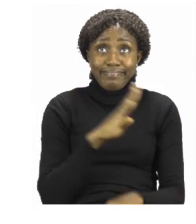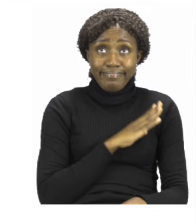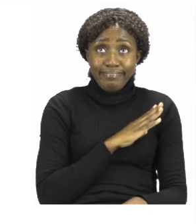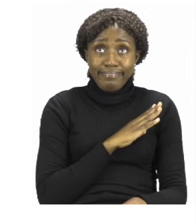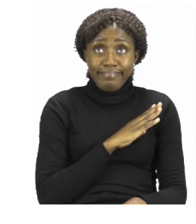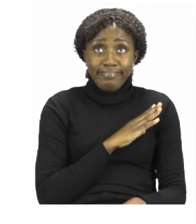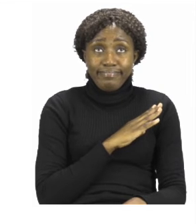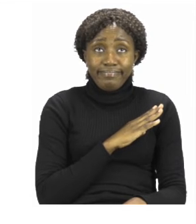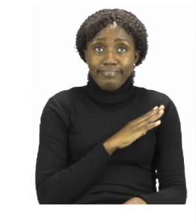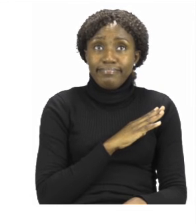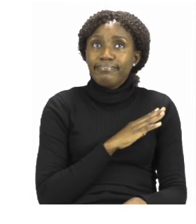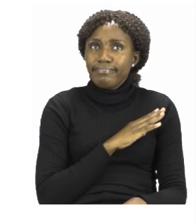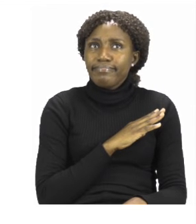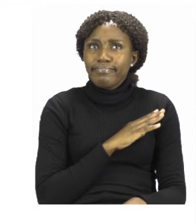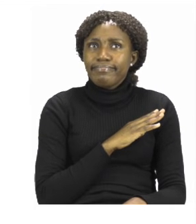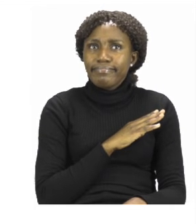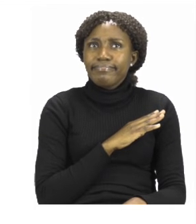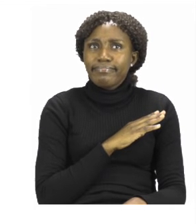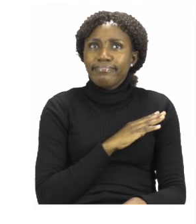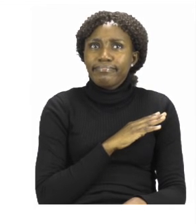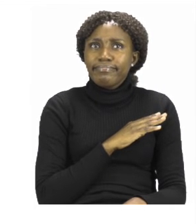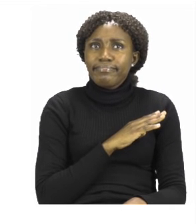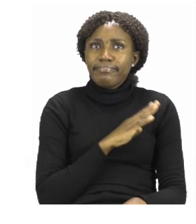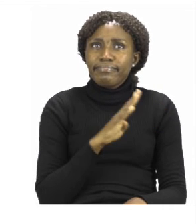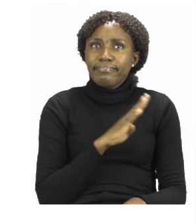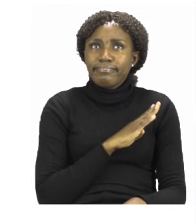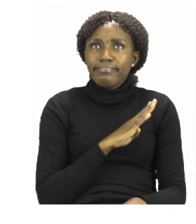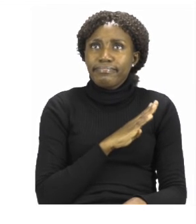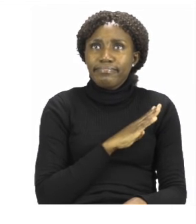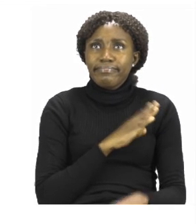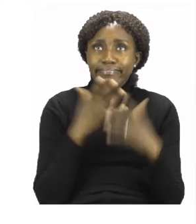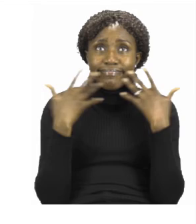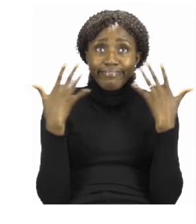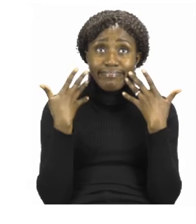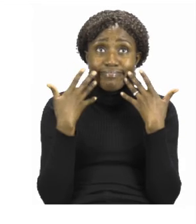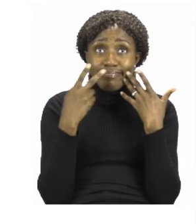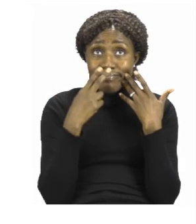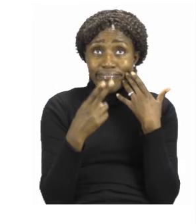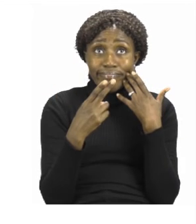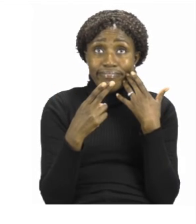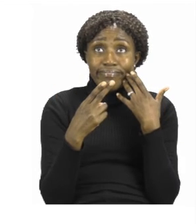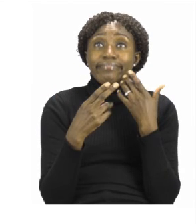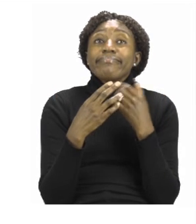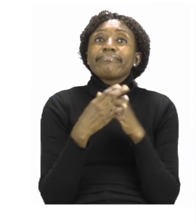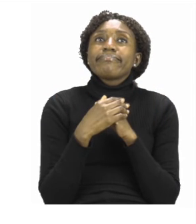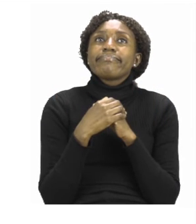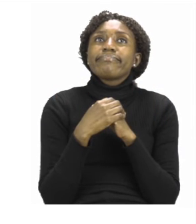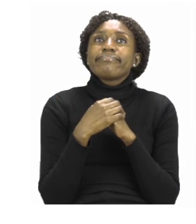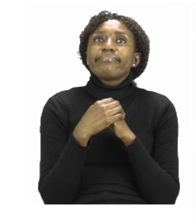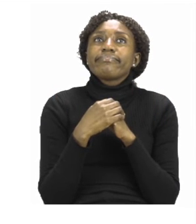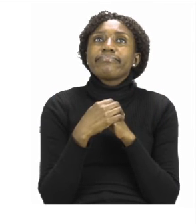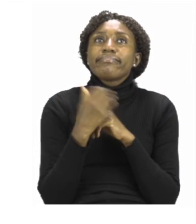Can you find the block with brown cats? Now your brown cats will have little